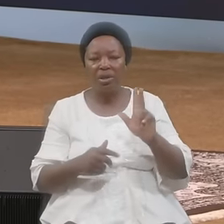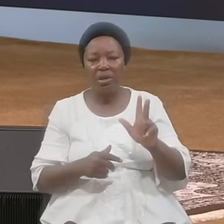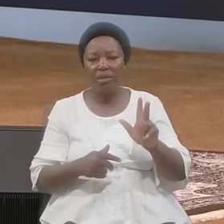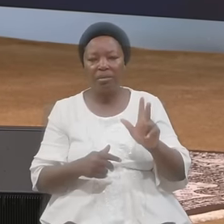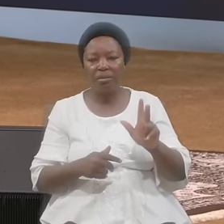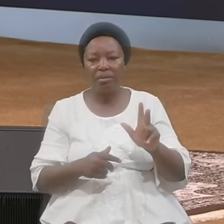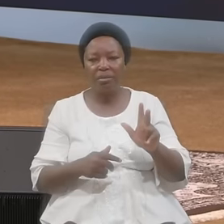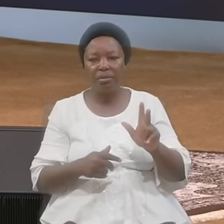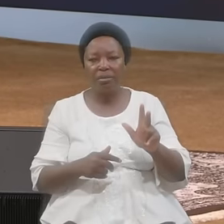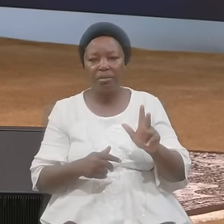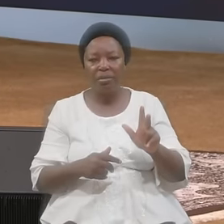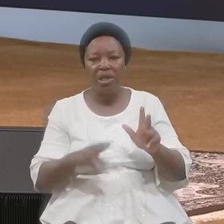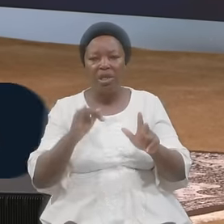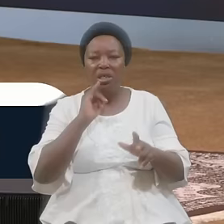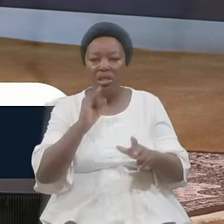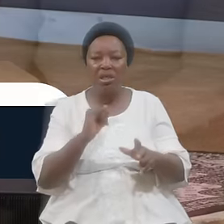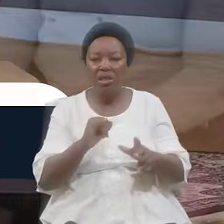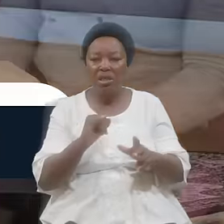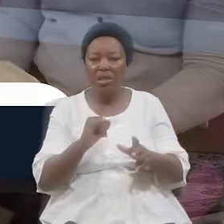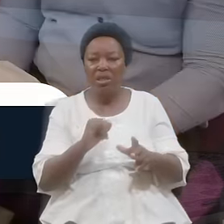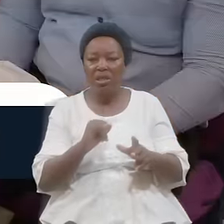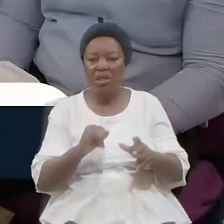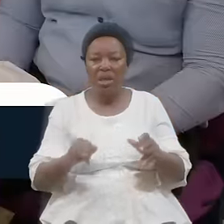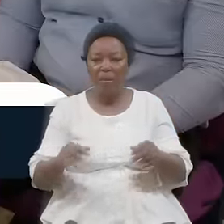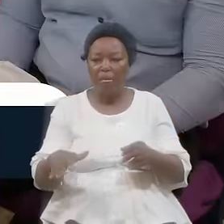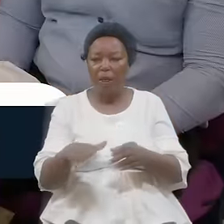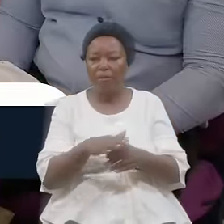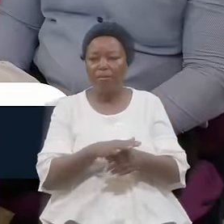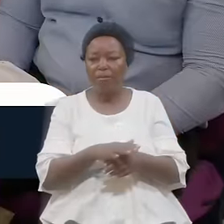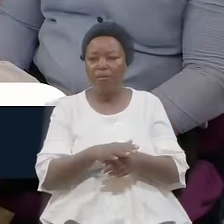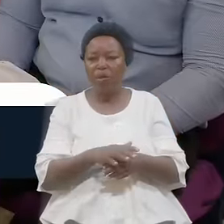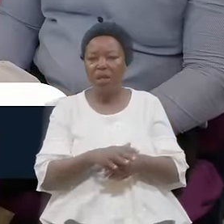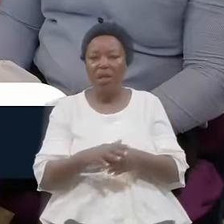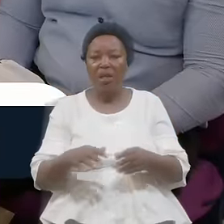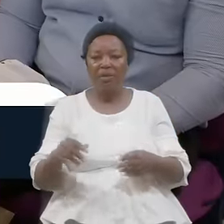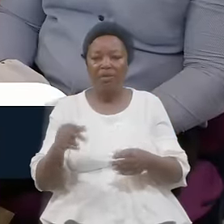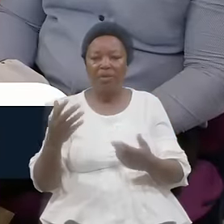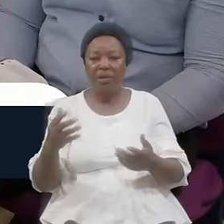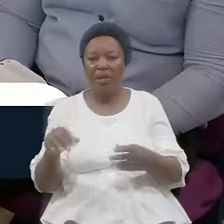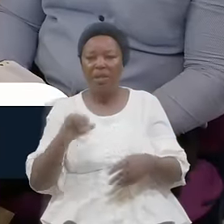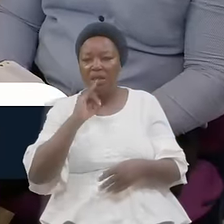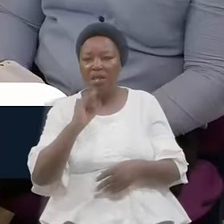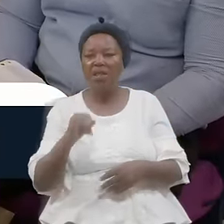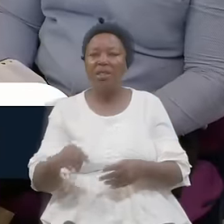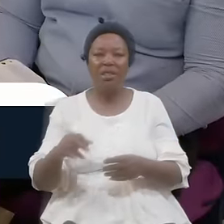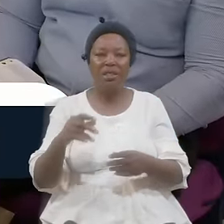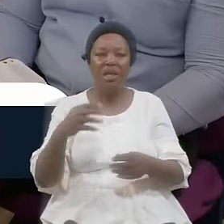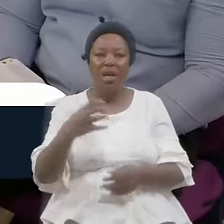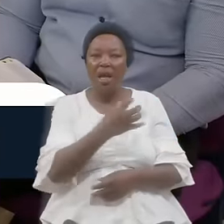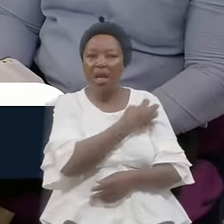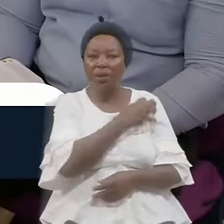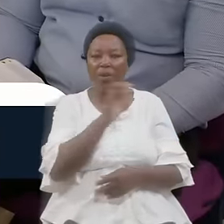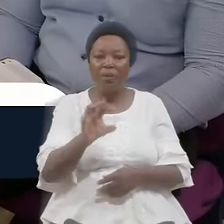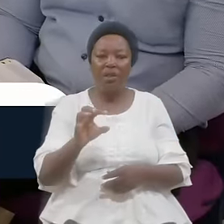Equipping Consecrated Sanctified Servants For